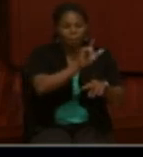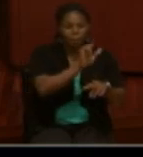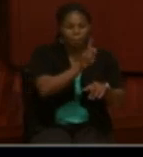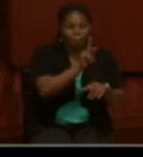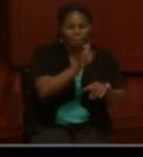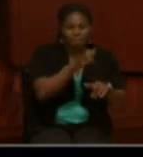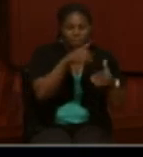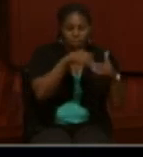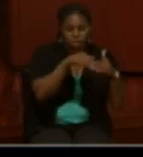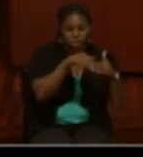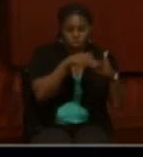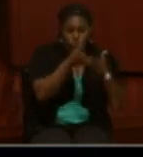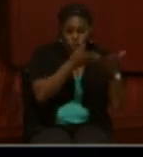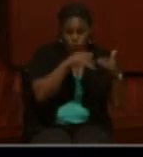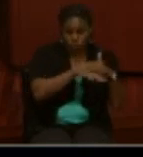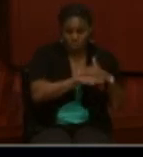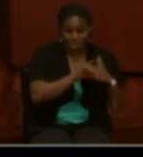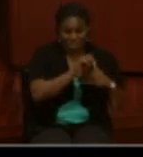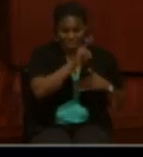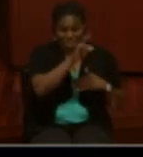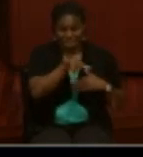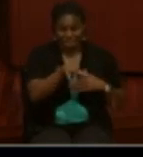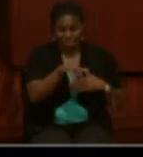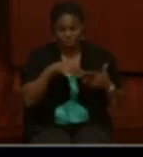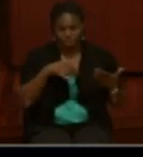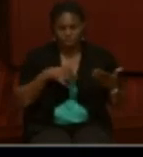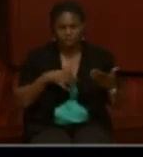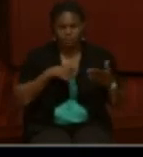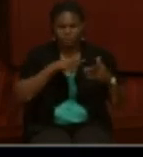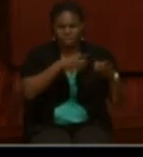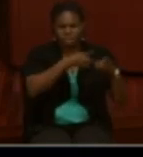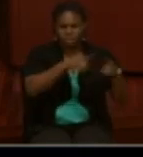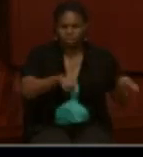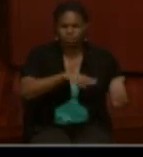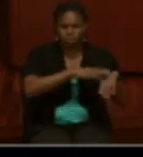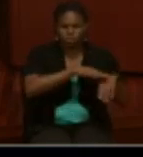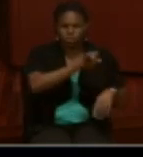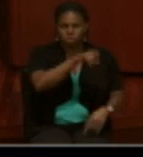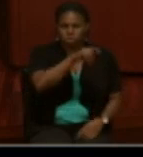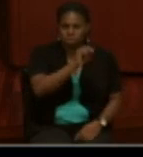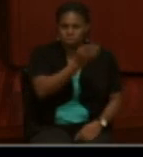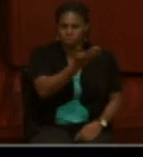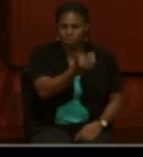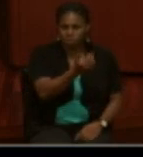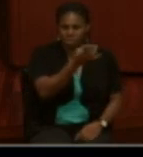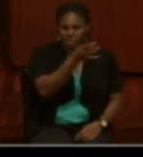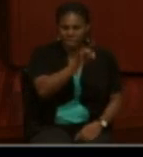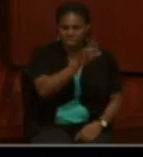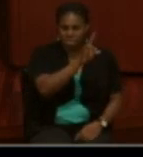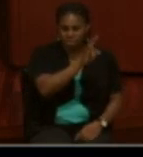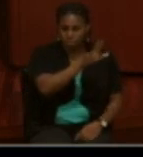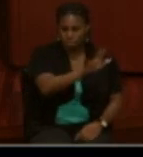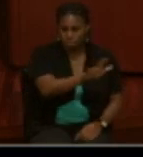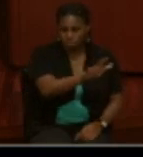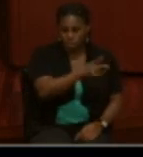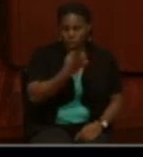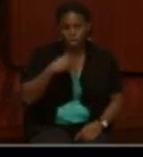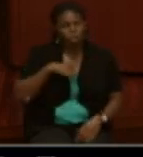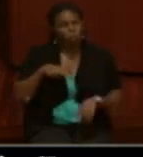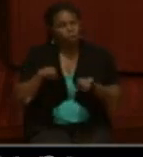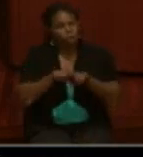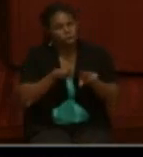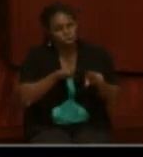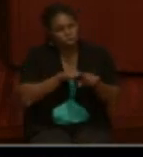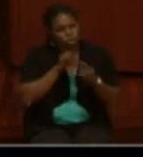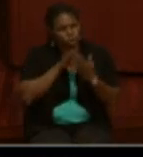the Civil War. And he and Georgiana divorced on September 15, 1873. We also learned from the